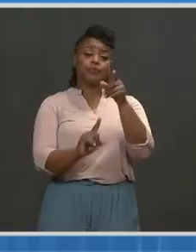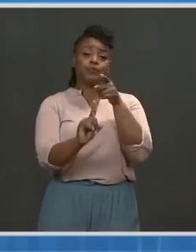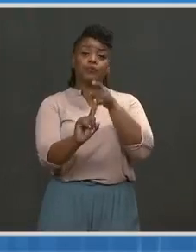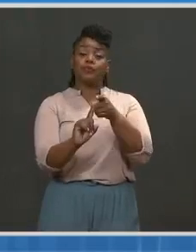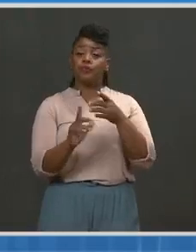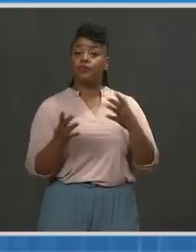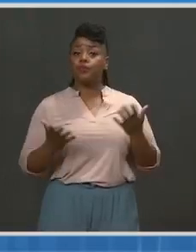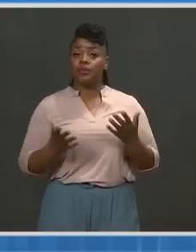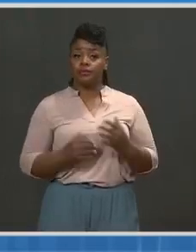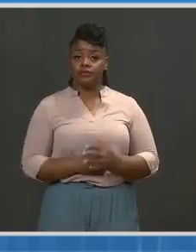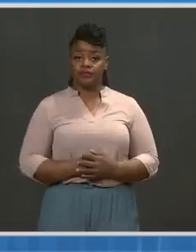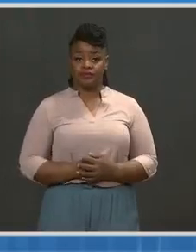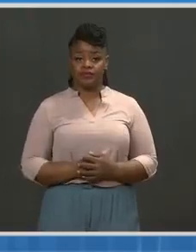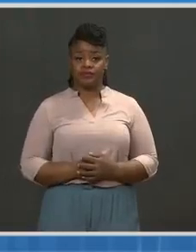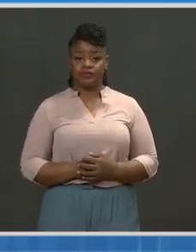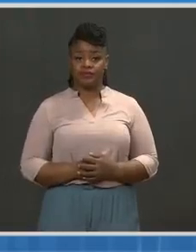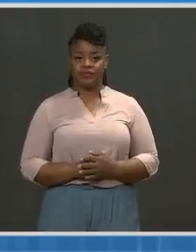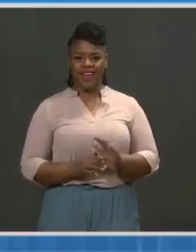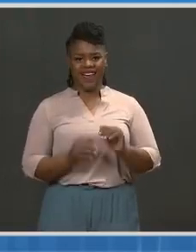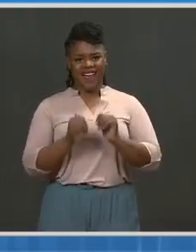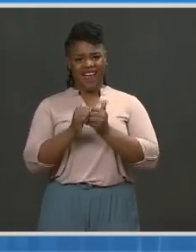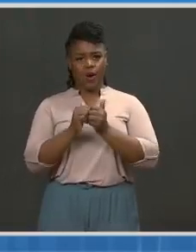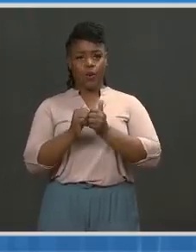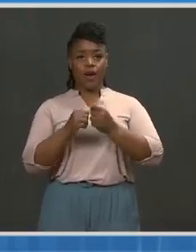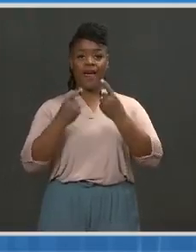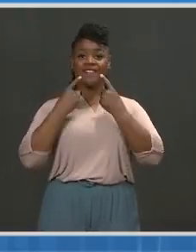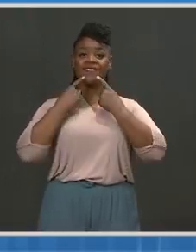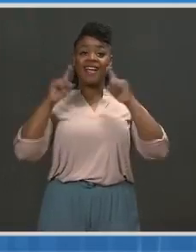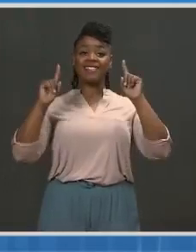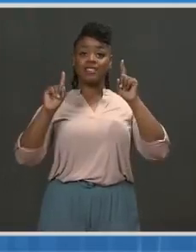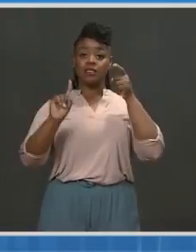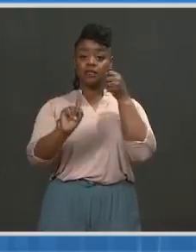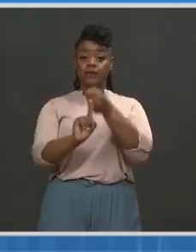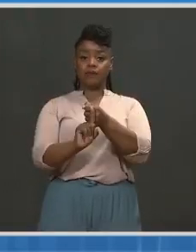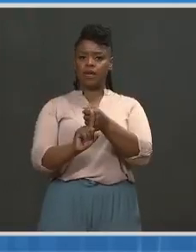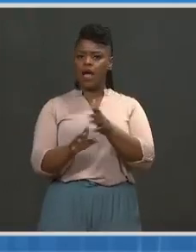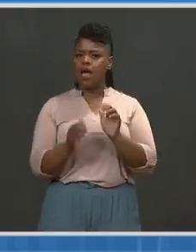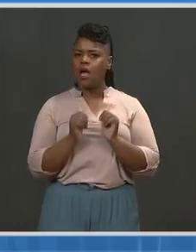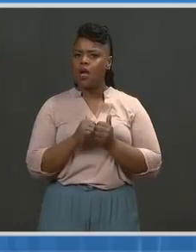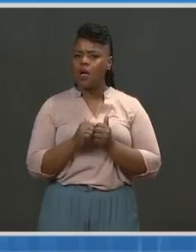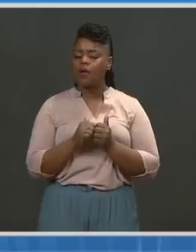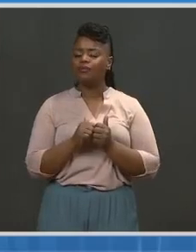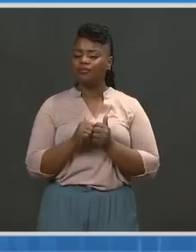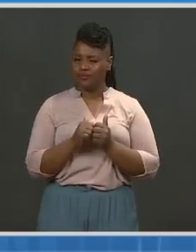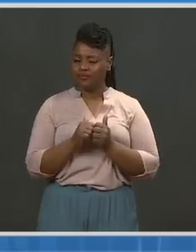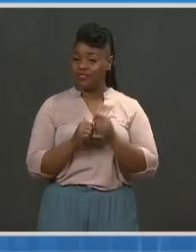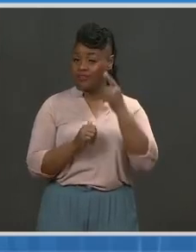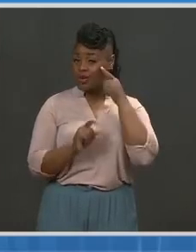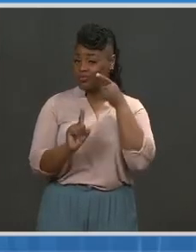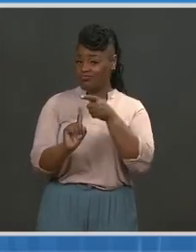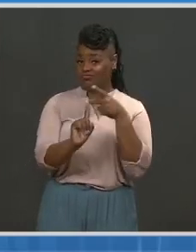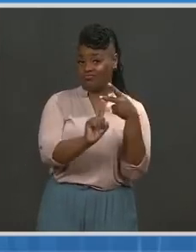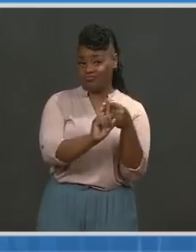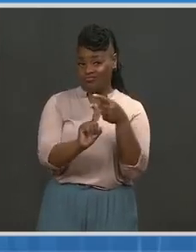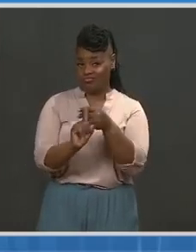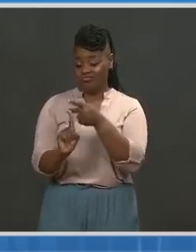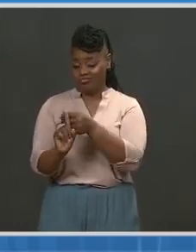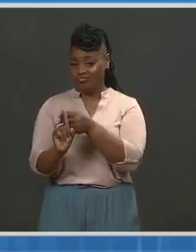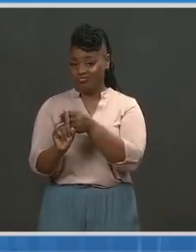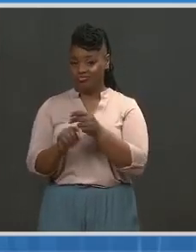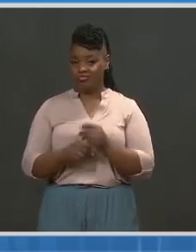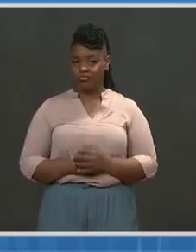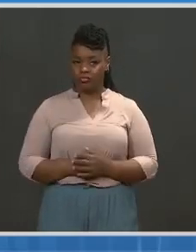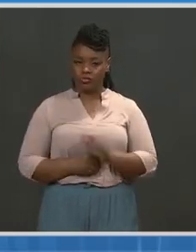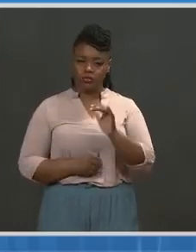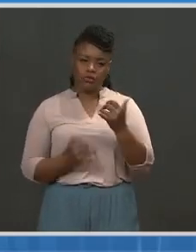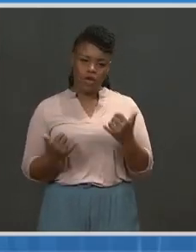briefing, and that is the ultimate effectiveness of the vaccines that are being administered. As I had